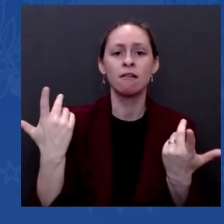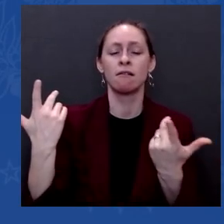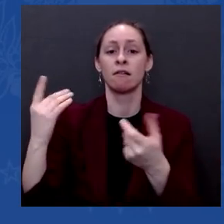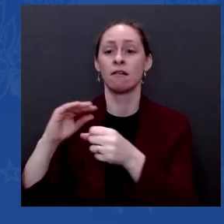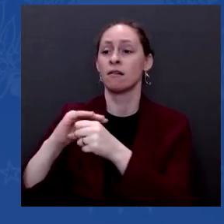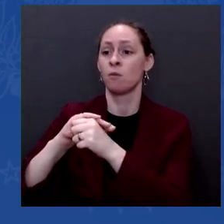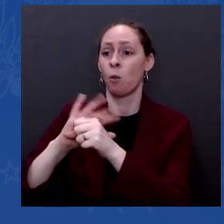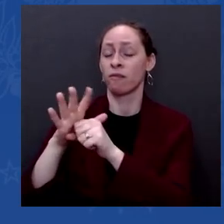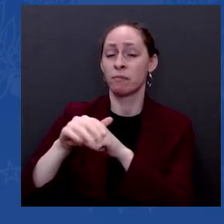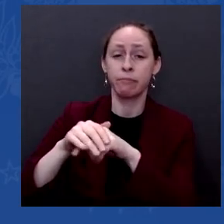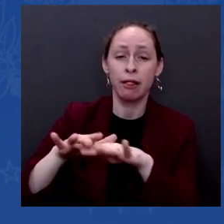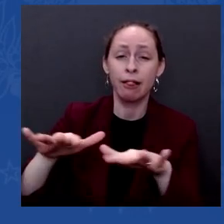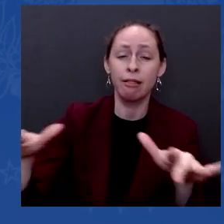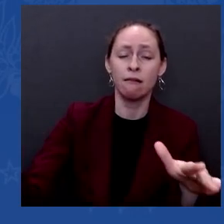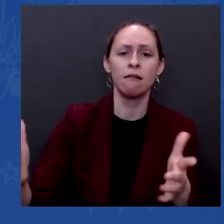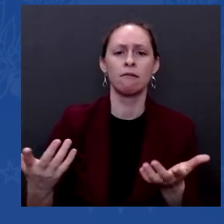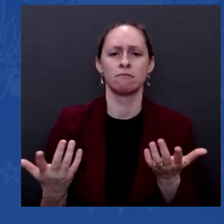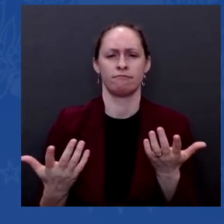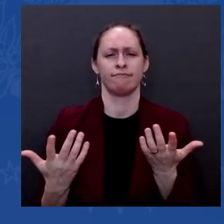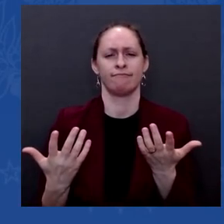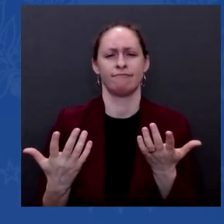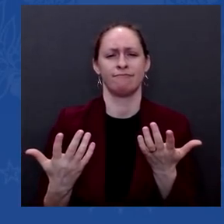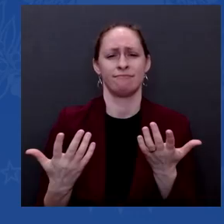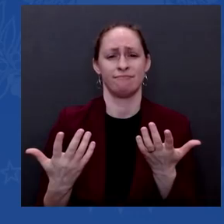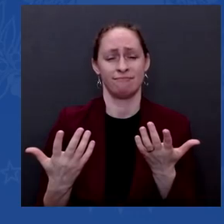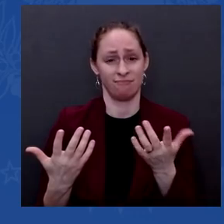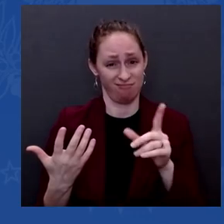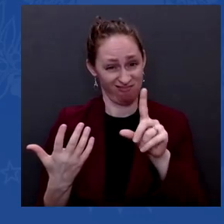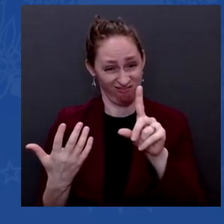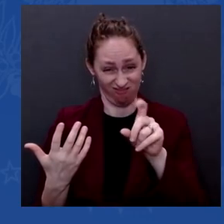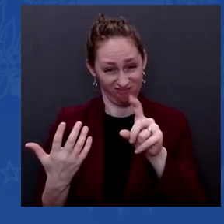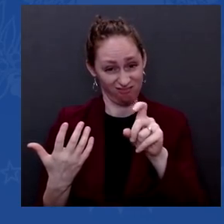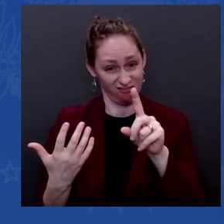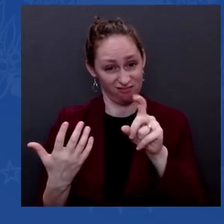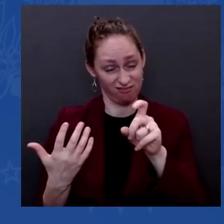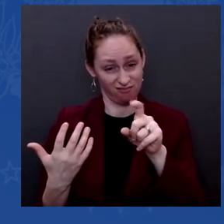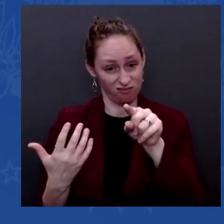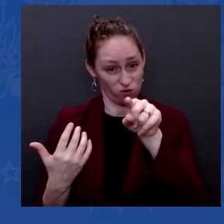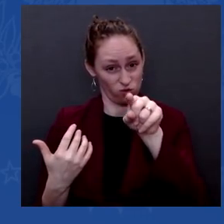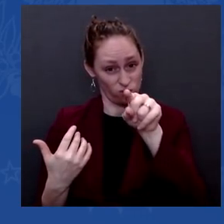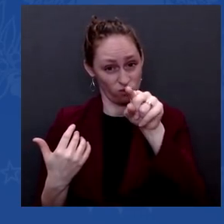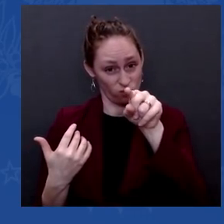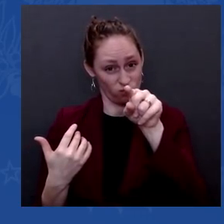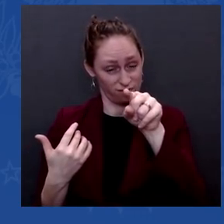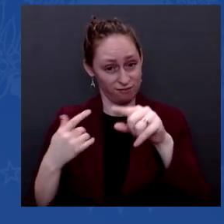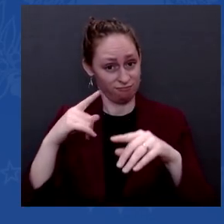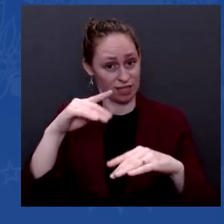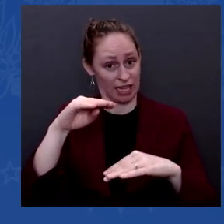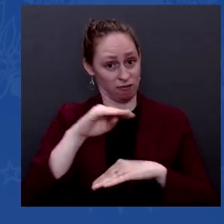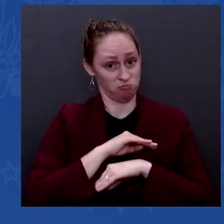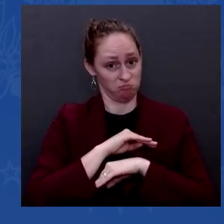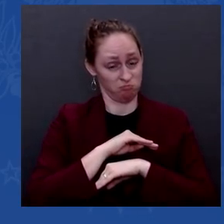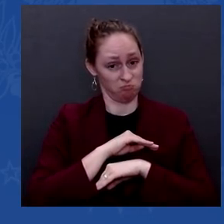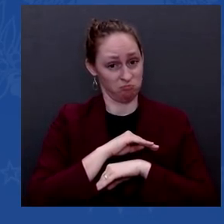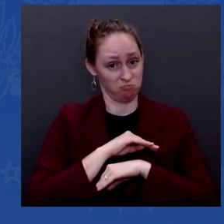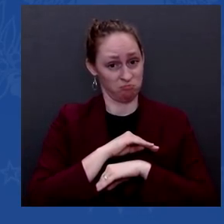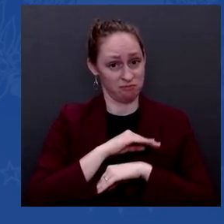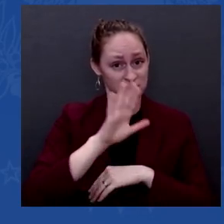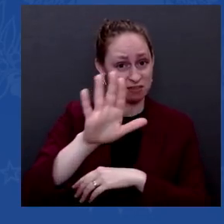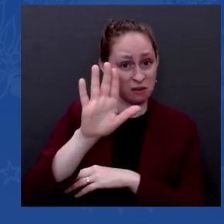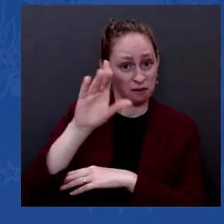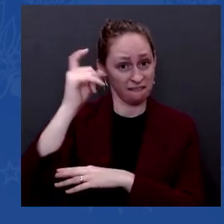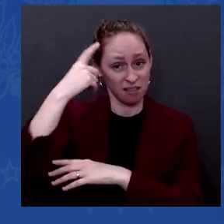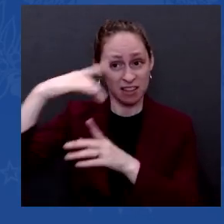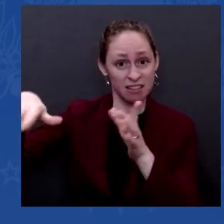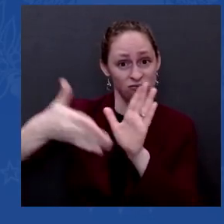of the competence of your government? The let's take Afghanistan. I know you all would like to focus